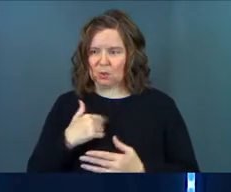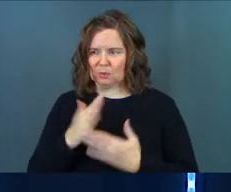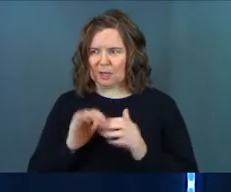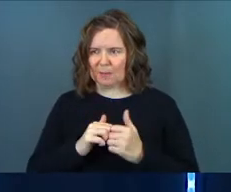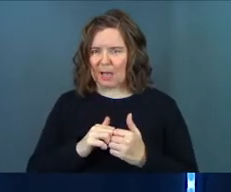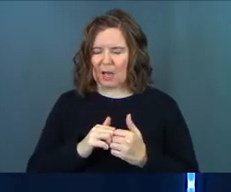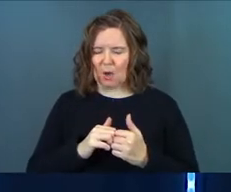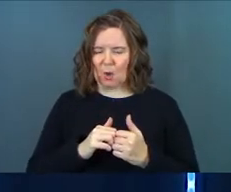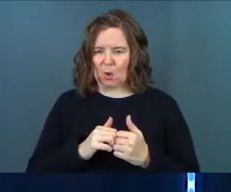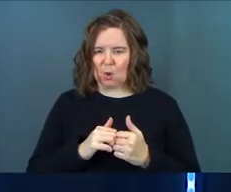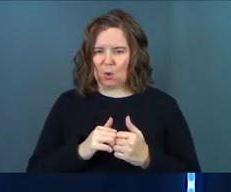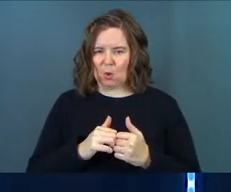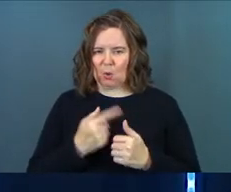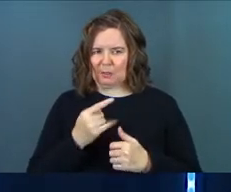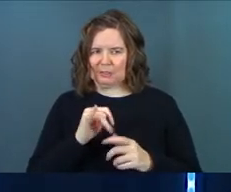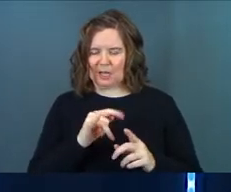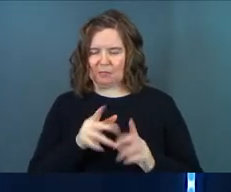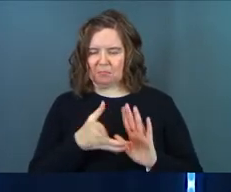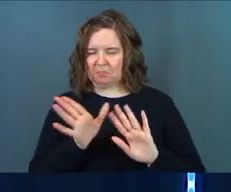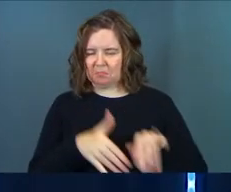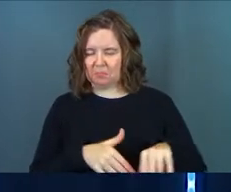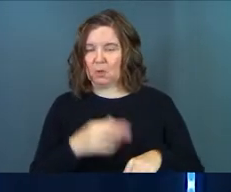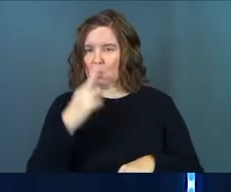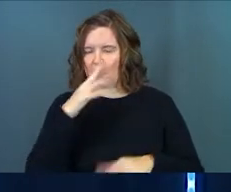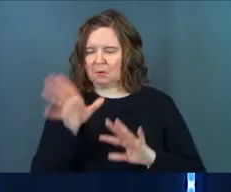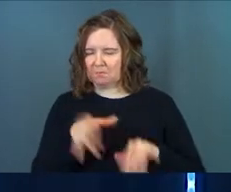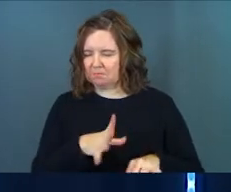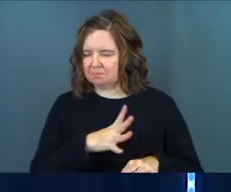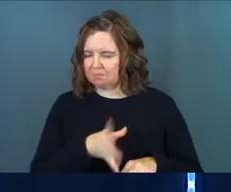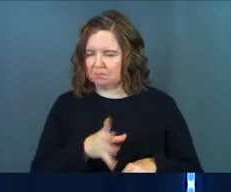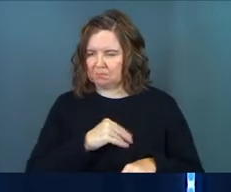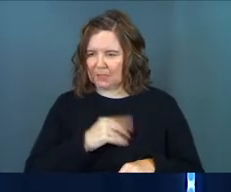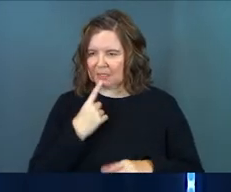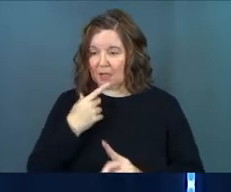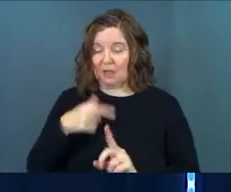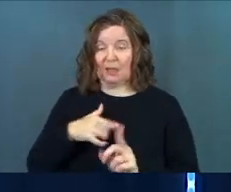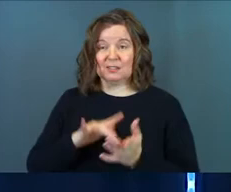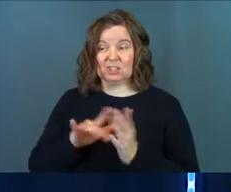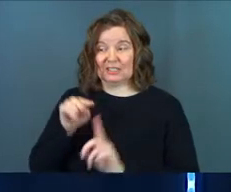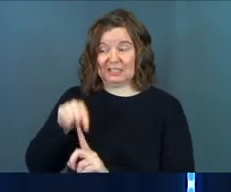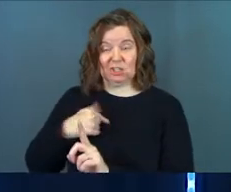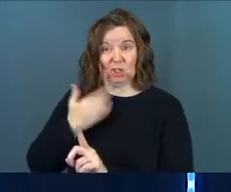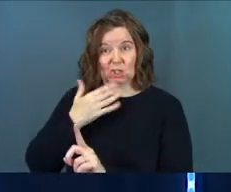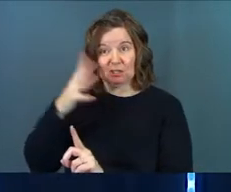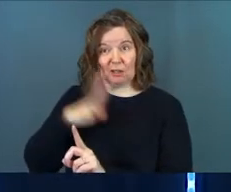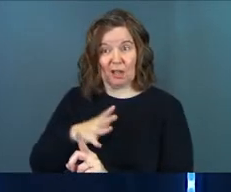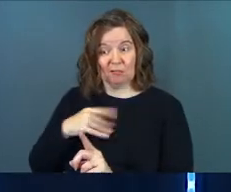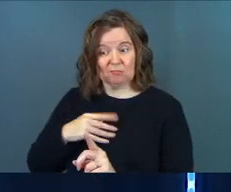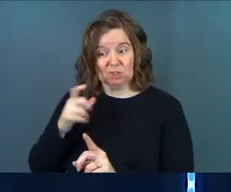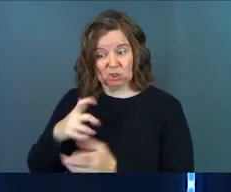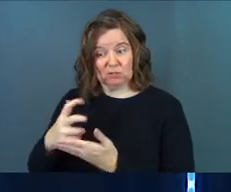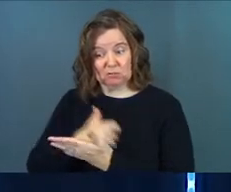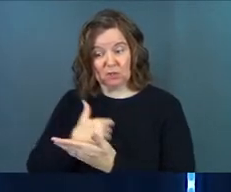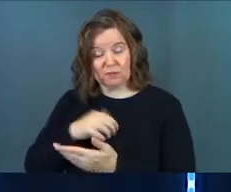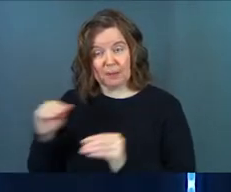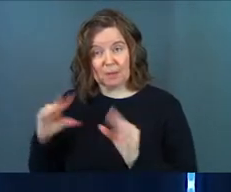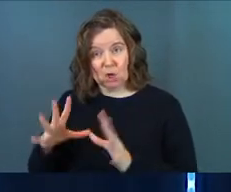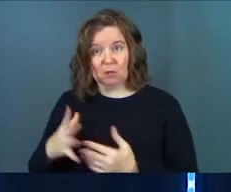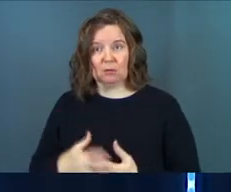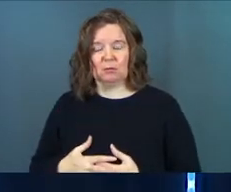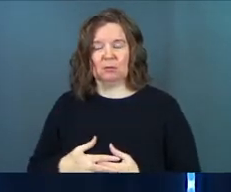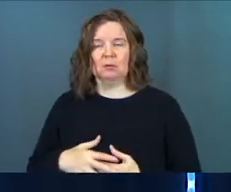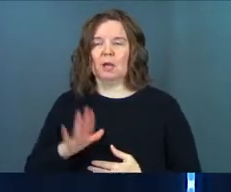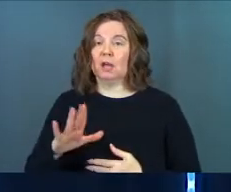somehow get past his Gentileness, his Roman-ness, and they say, Jesus, he deserves a miracle from you. And this,